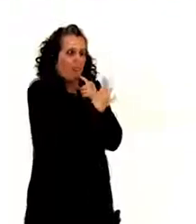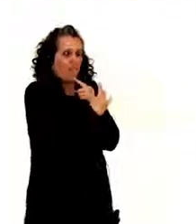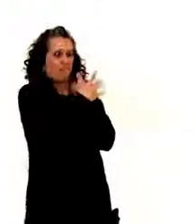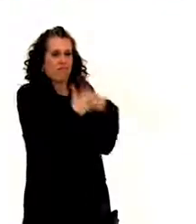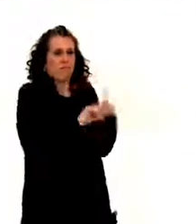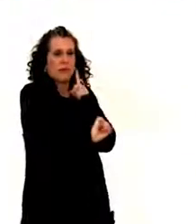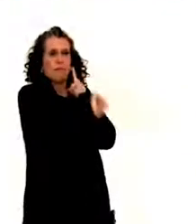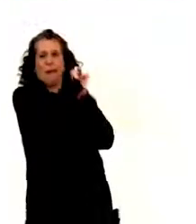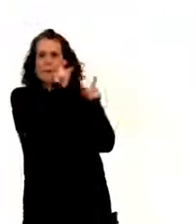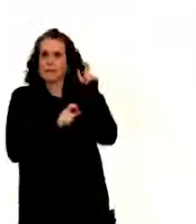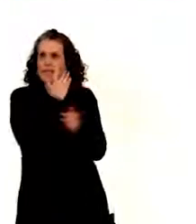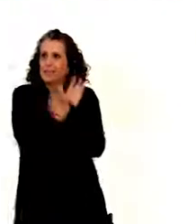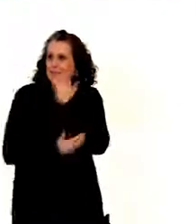that.